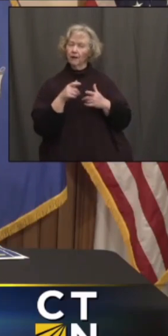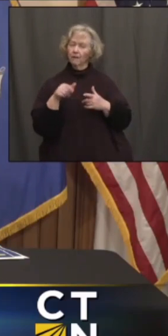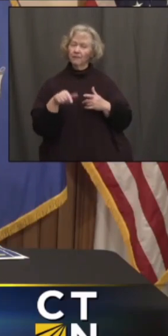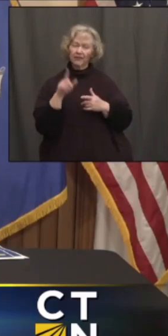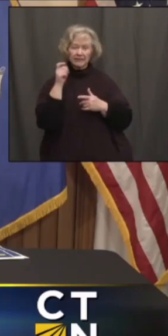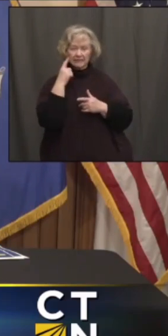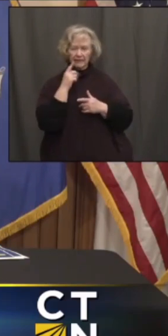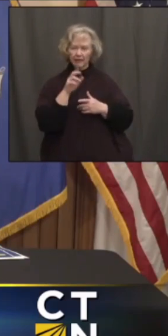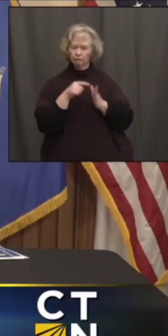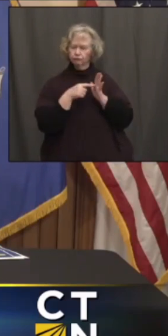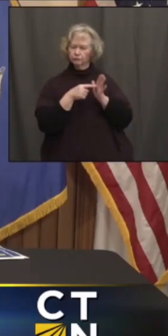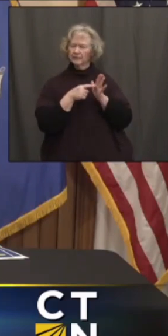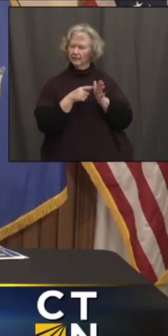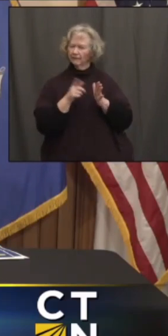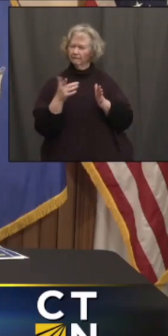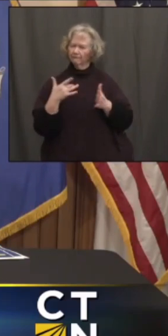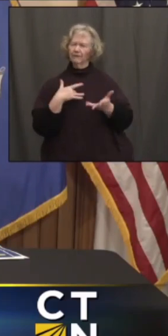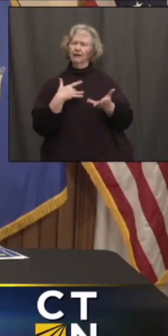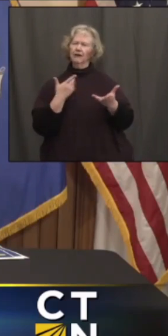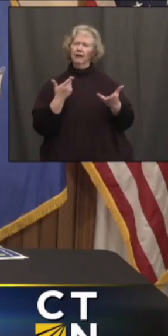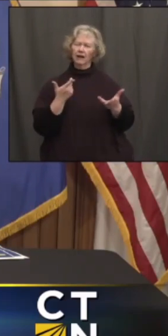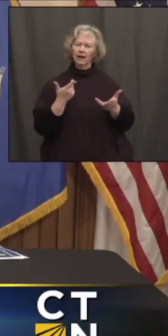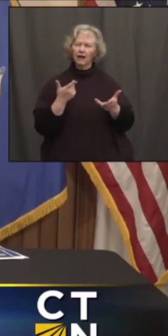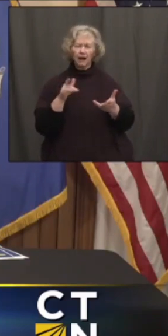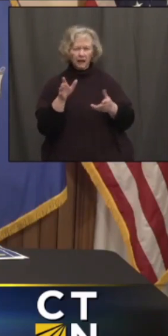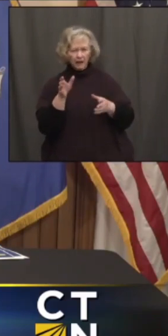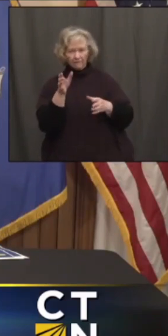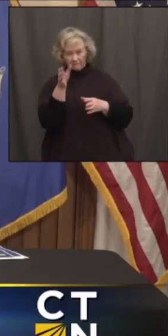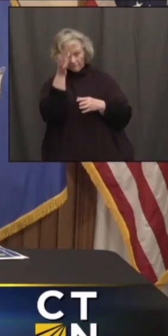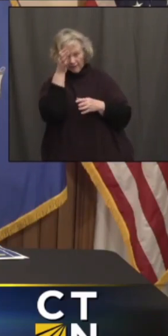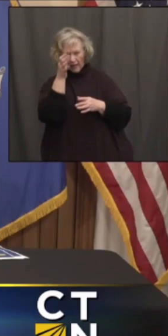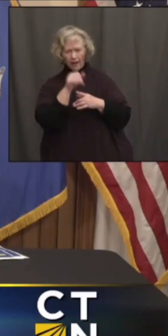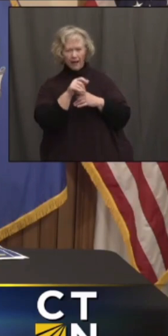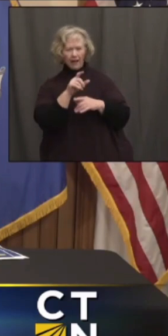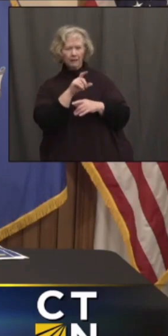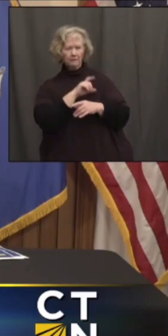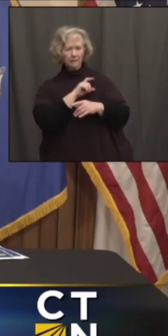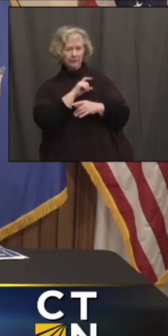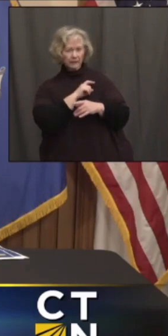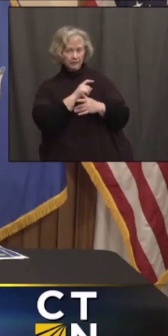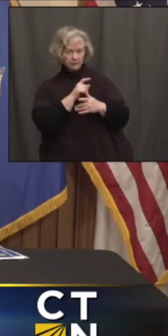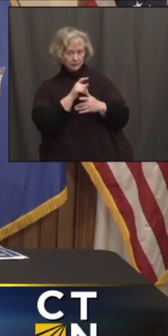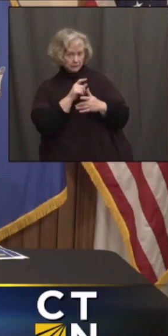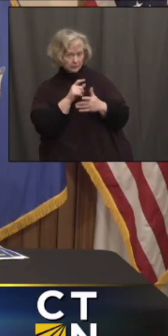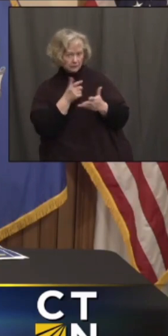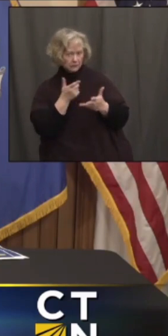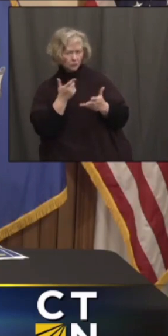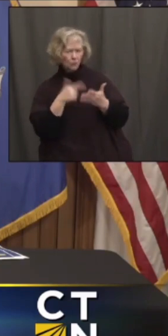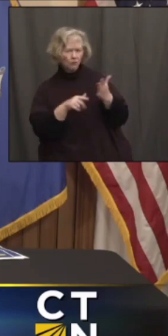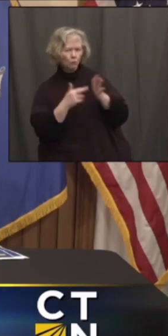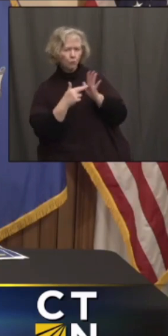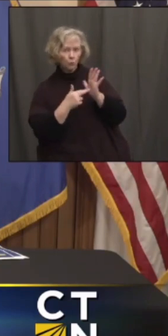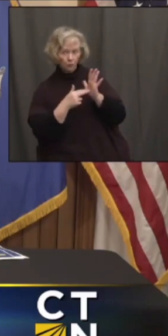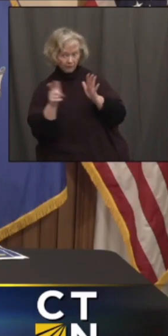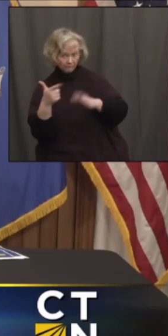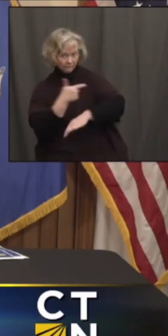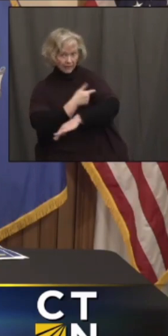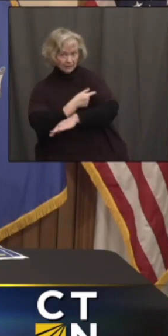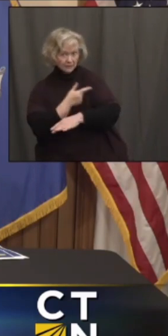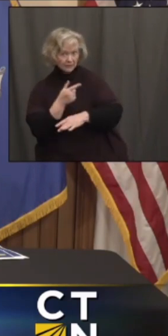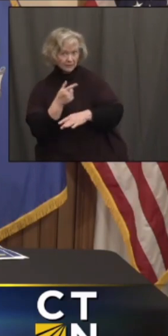mixed signals on the eligibility of firefighters and police to receive the vaccine. What are the actual rules there? And